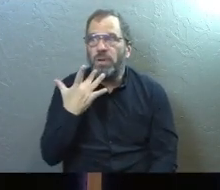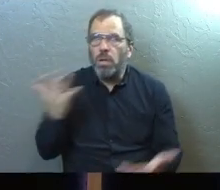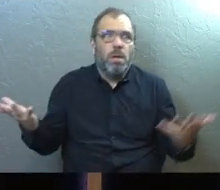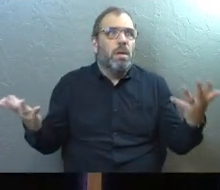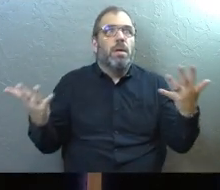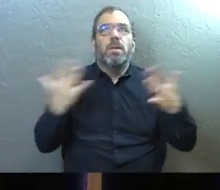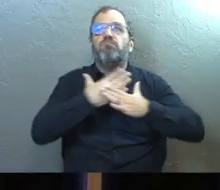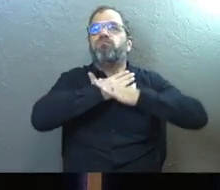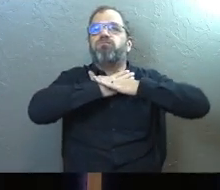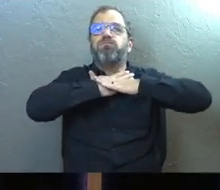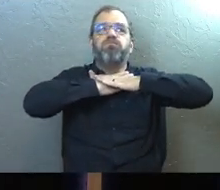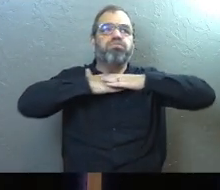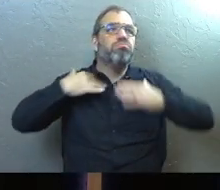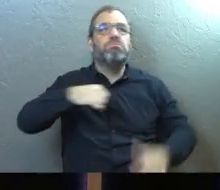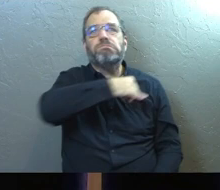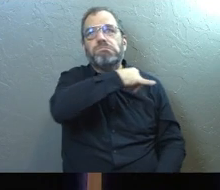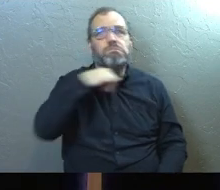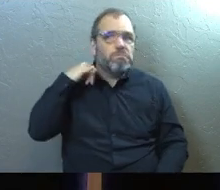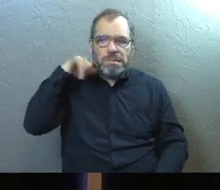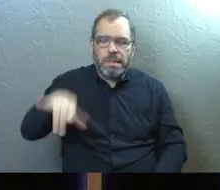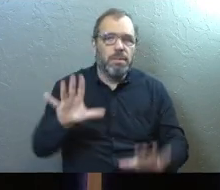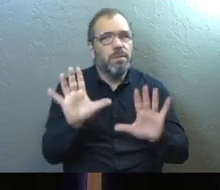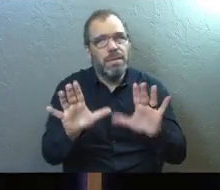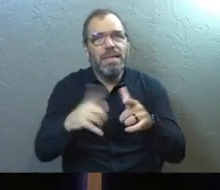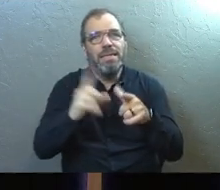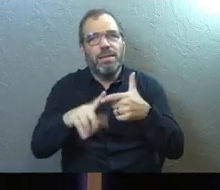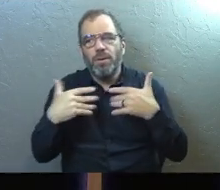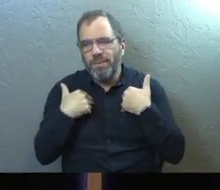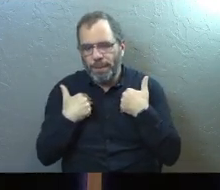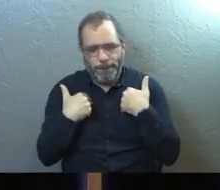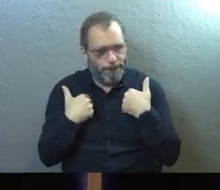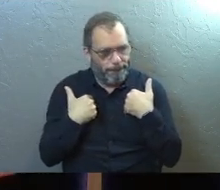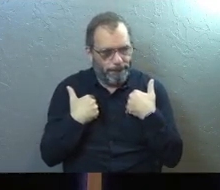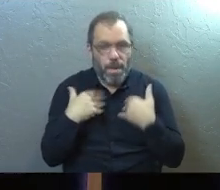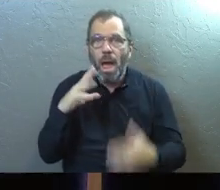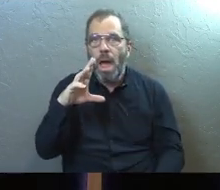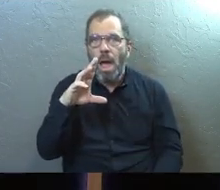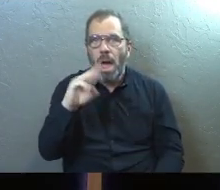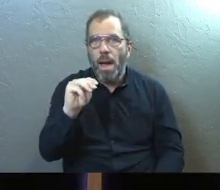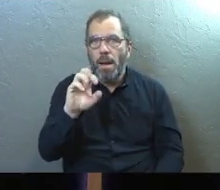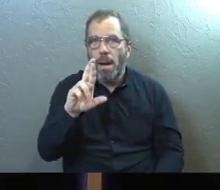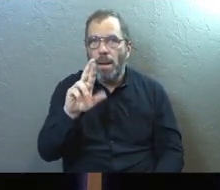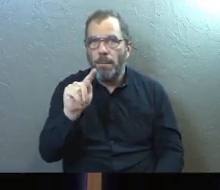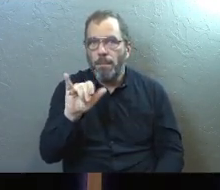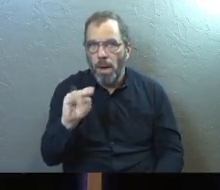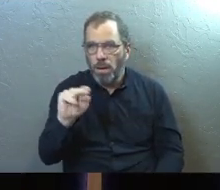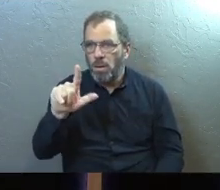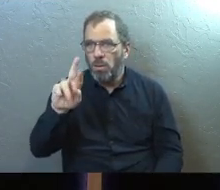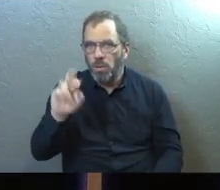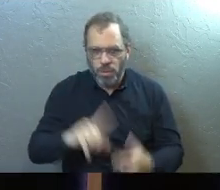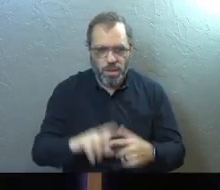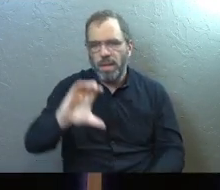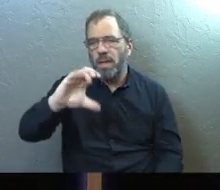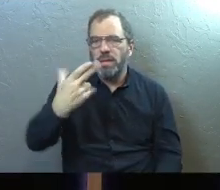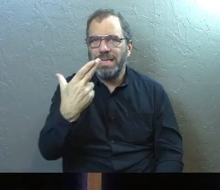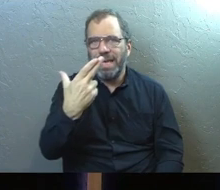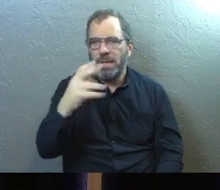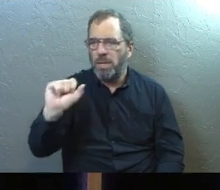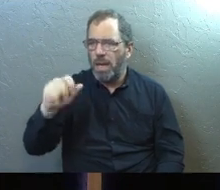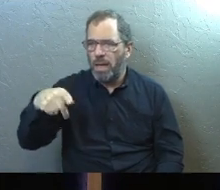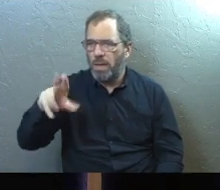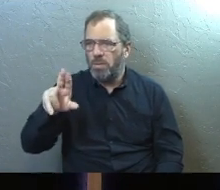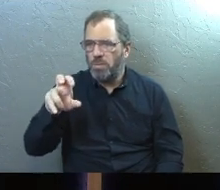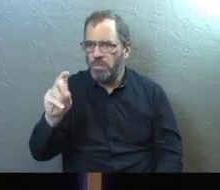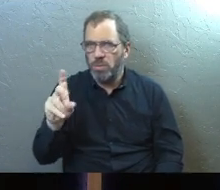have just ended it right then and there. And then you've got Martin Luther and you've got Charles Haddon Spurgeon. And